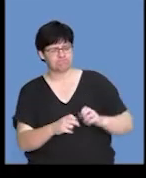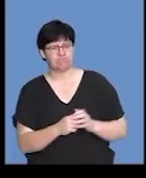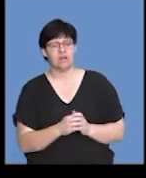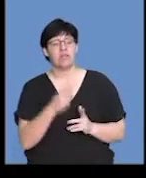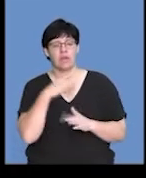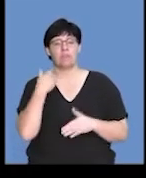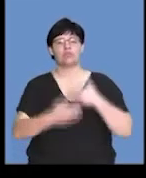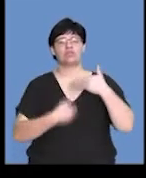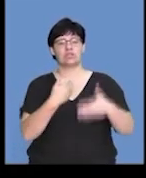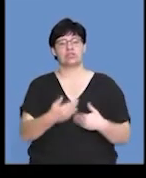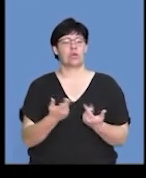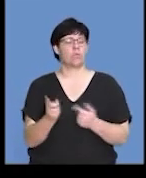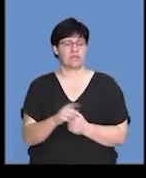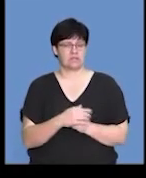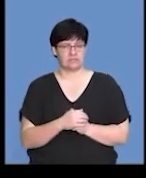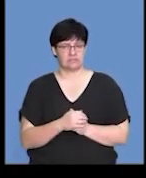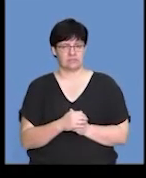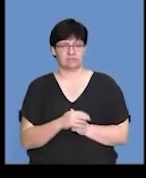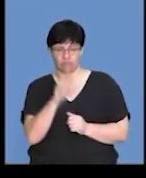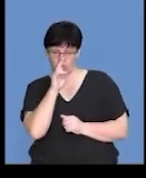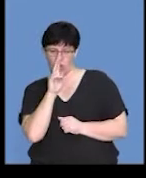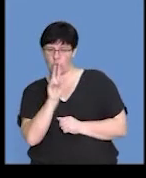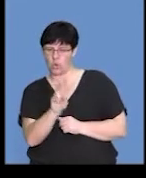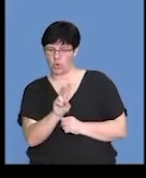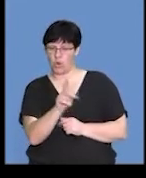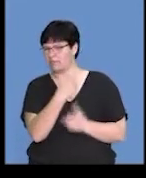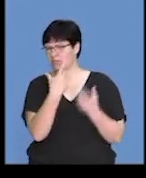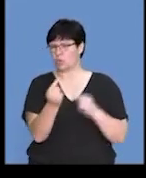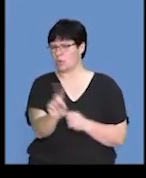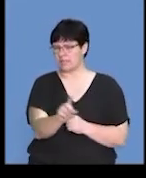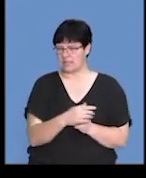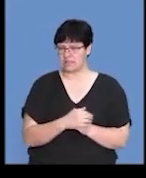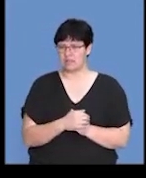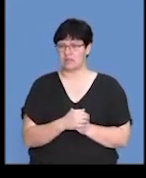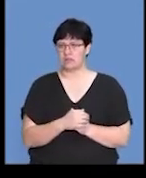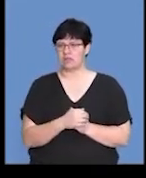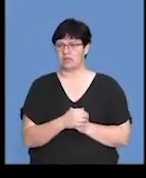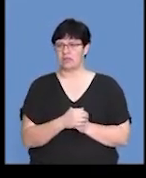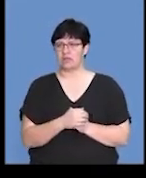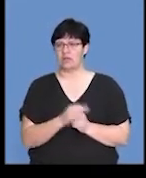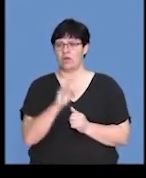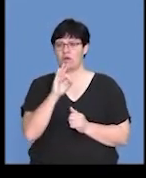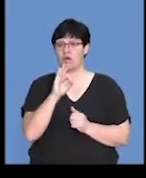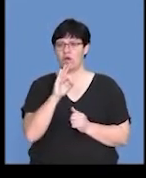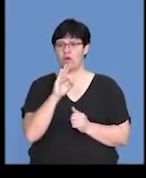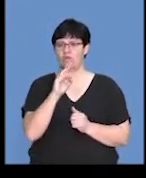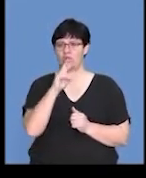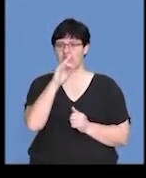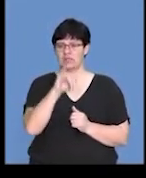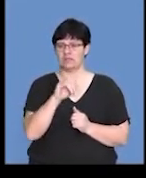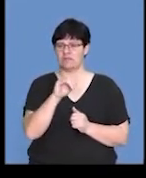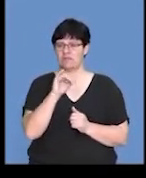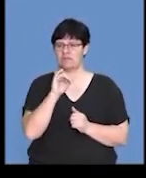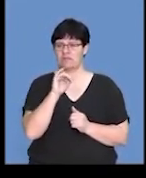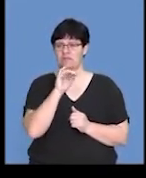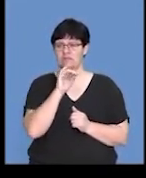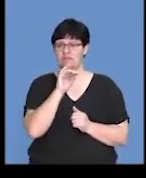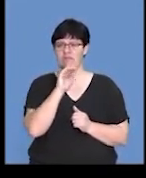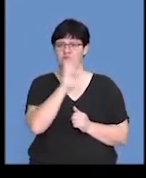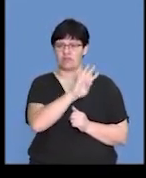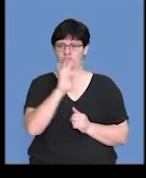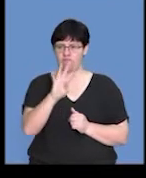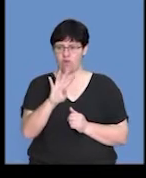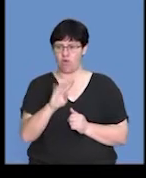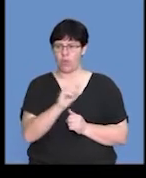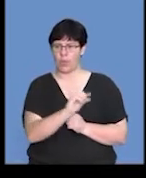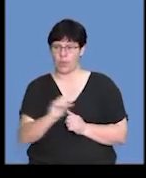The procedure was as follows. So, we need to look at what they've done. Now, xenopus laevis frogs tadpoles,